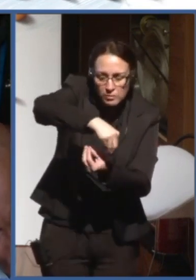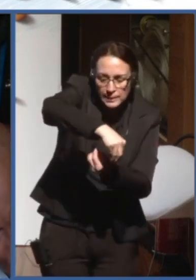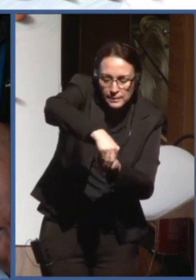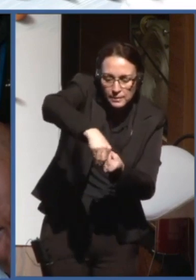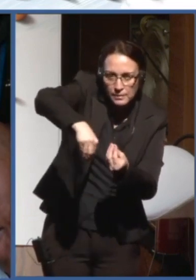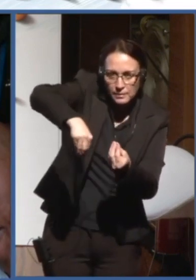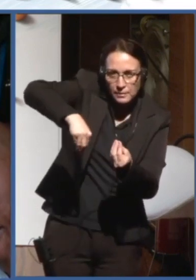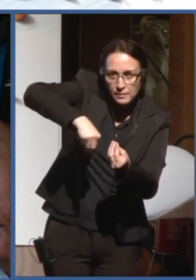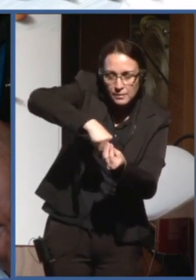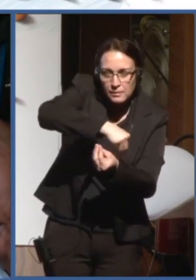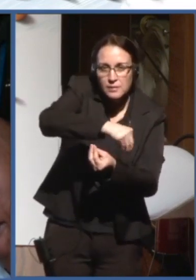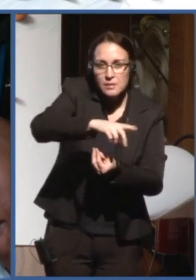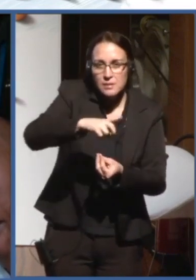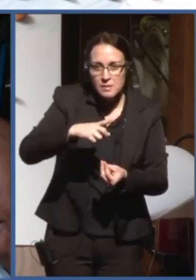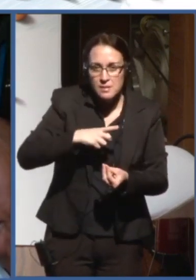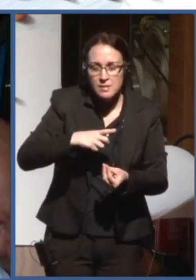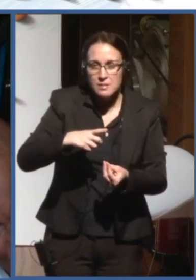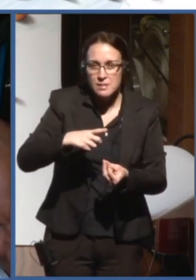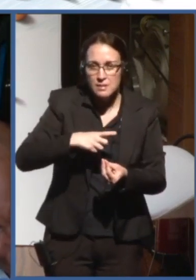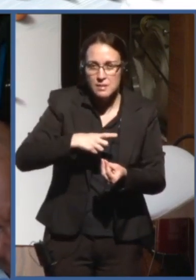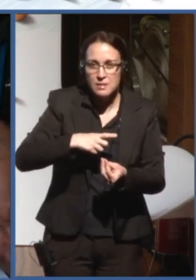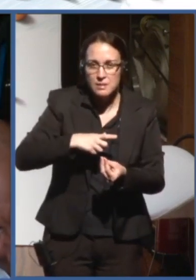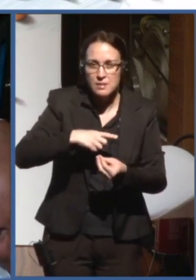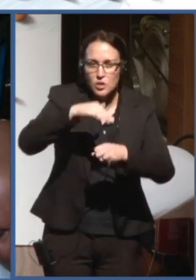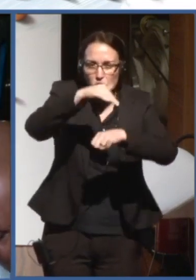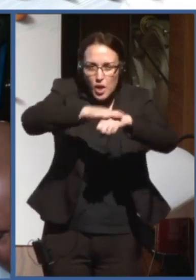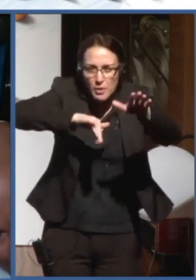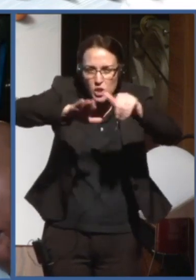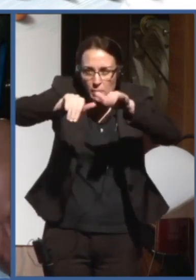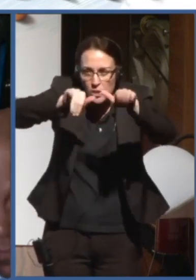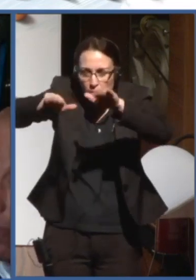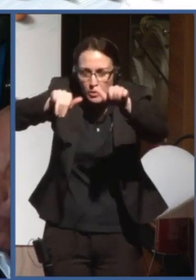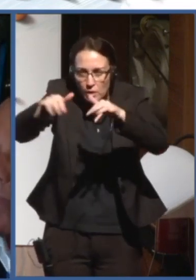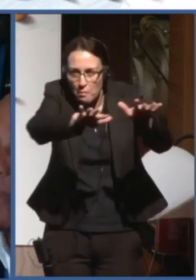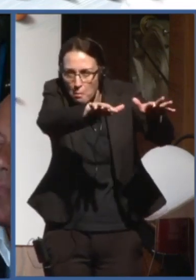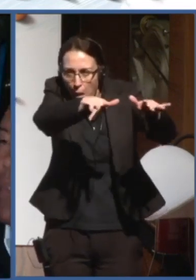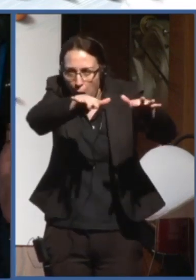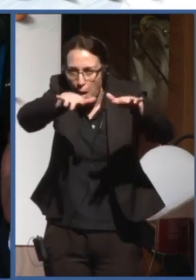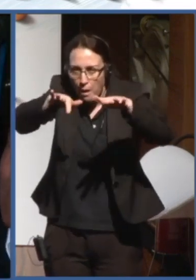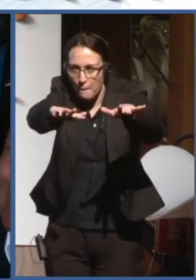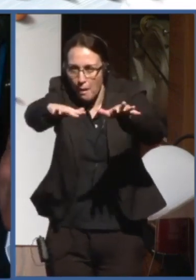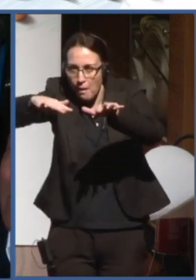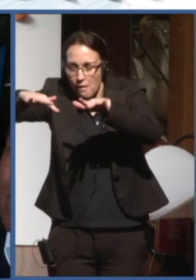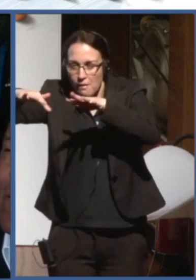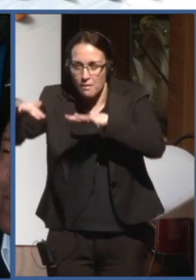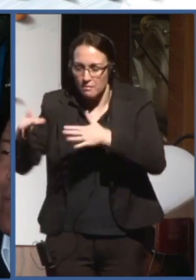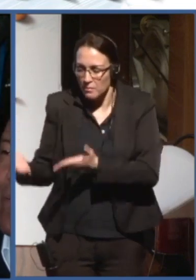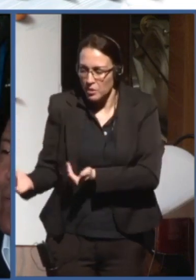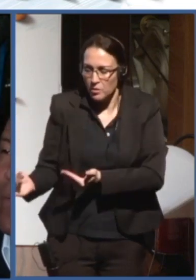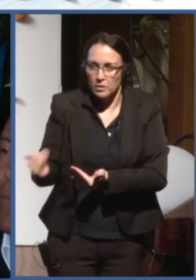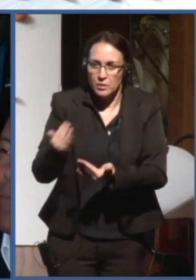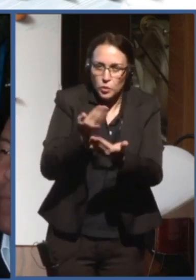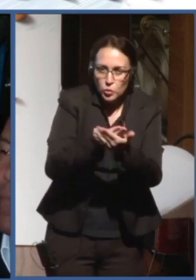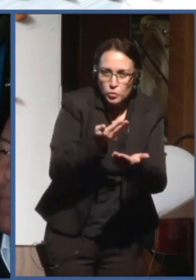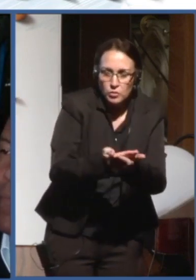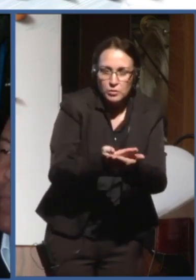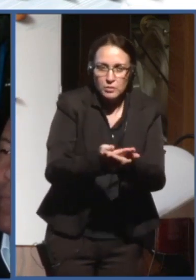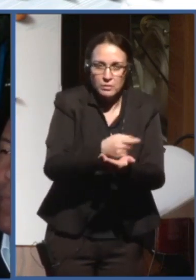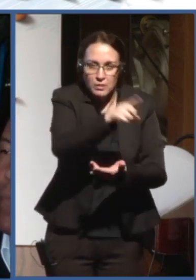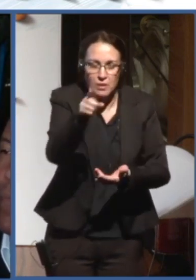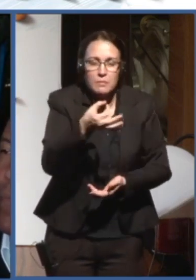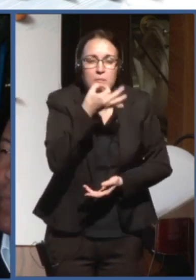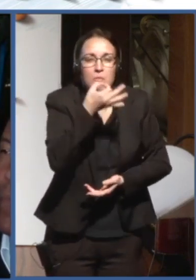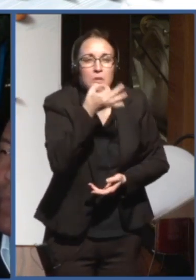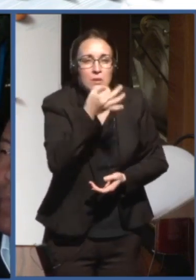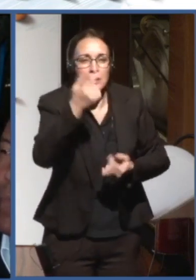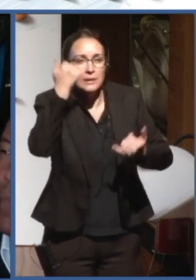instances of hearing the student to, in fact, to offer ideas, reflections,